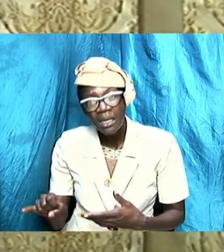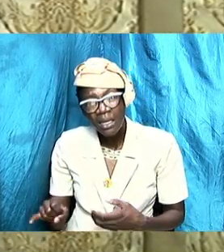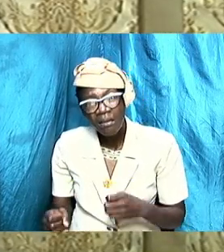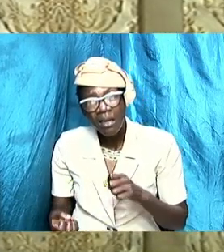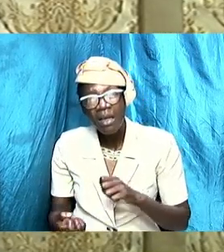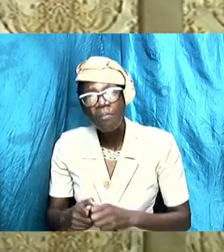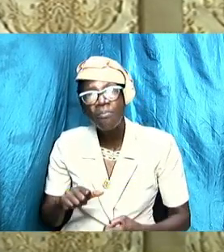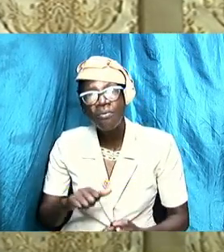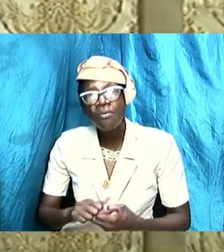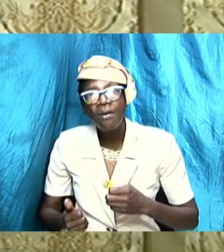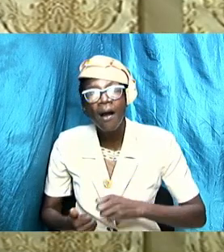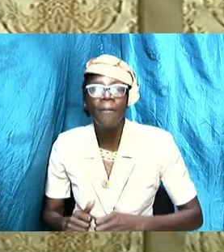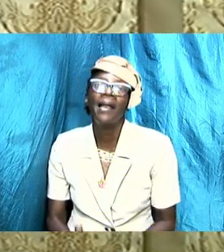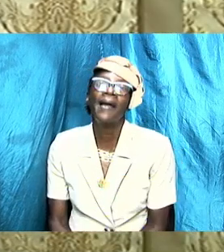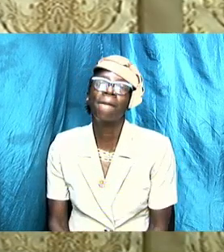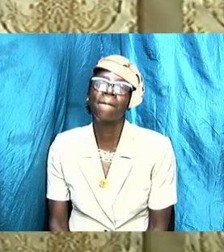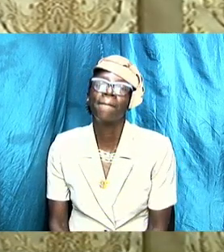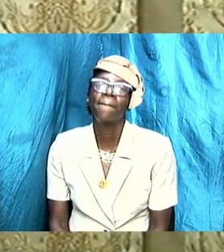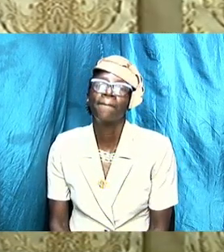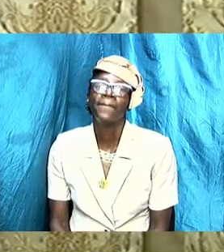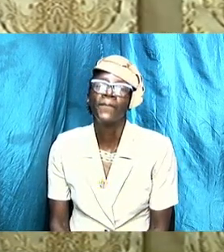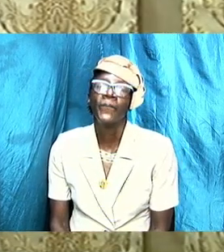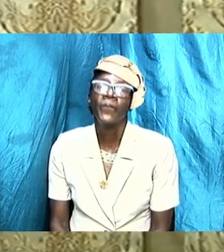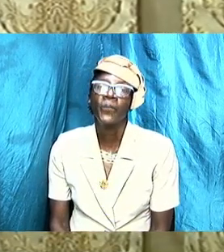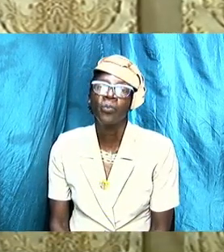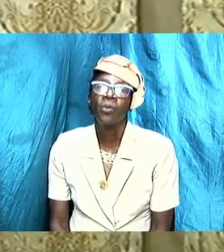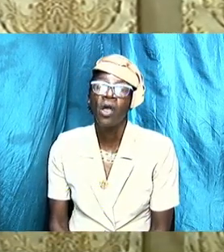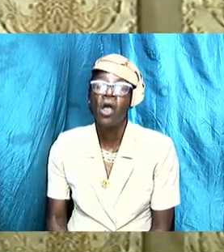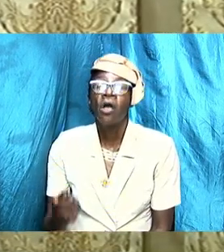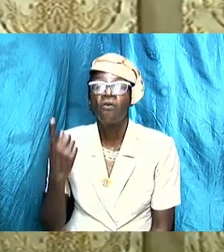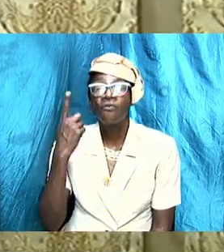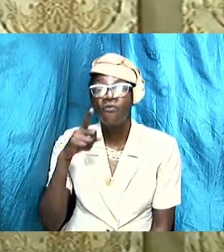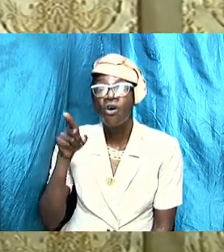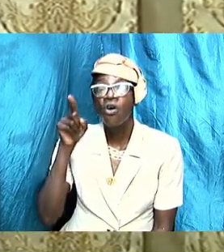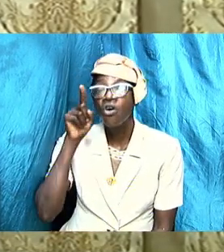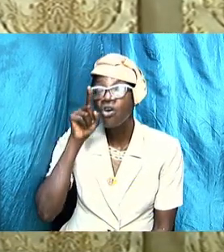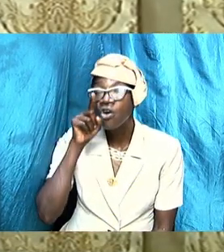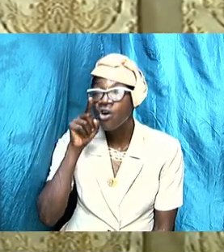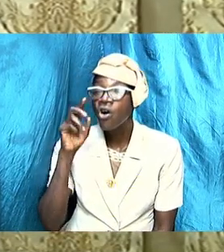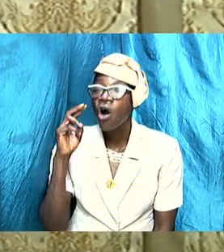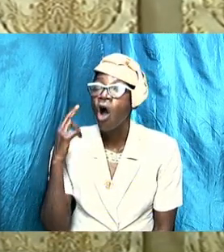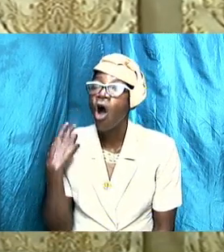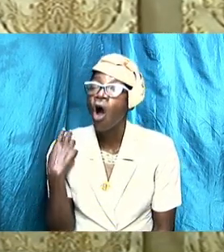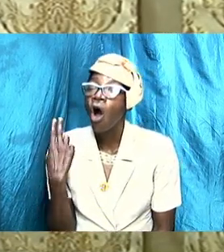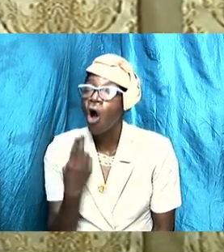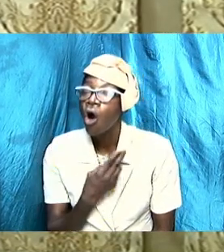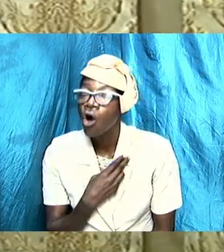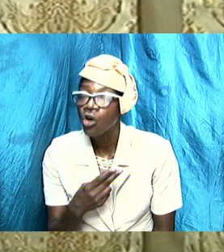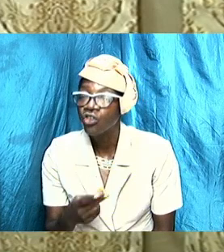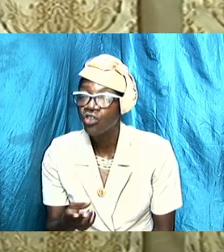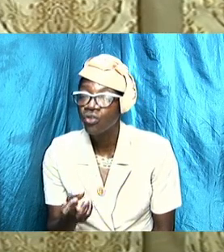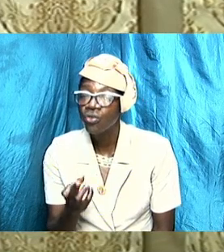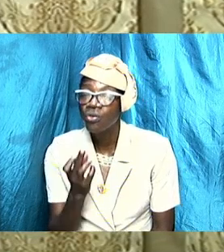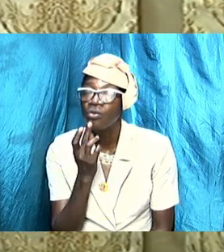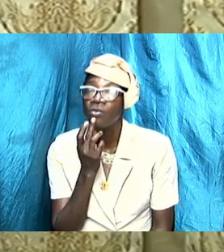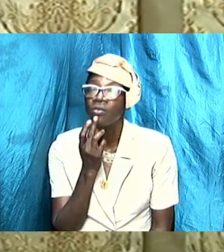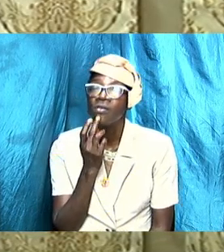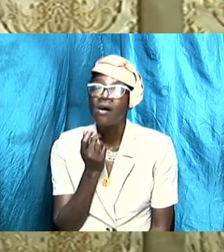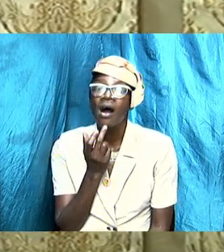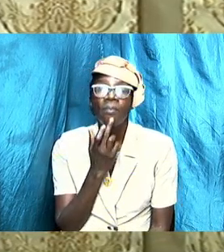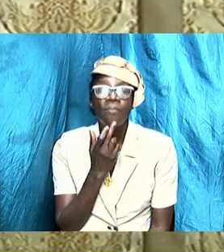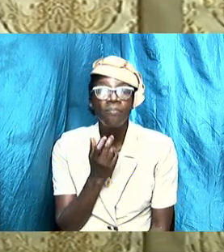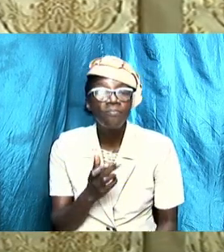and the key as I said is for us to appreciate and for us to